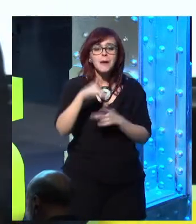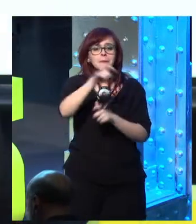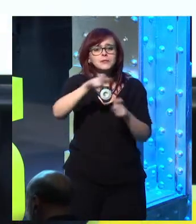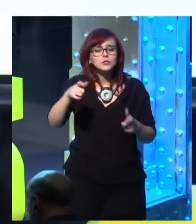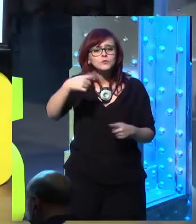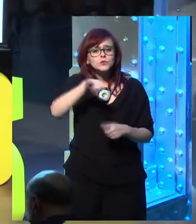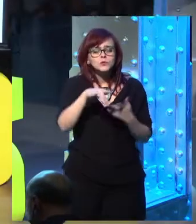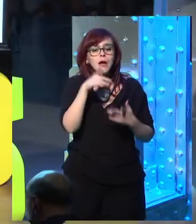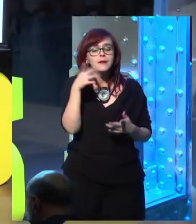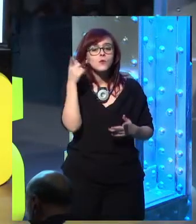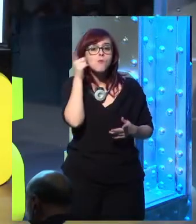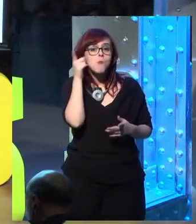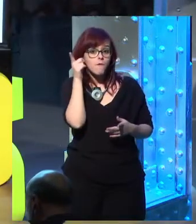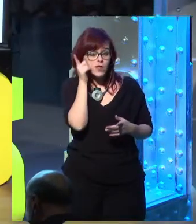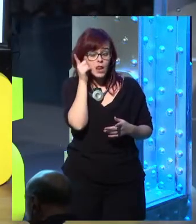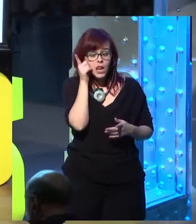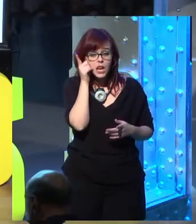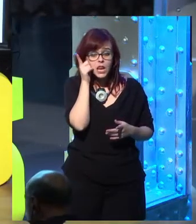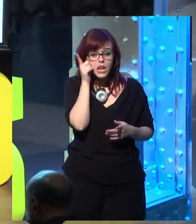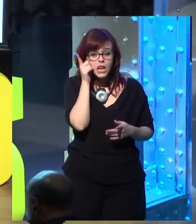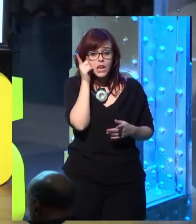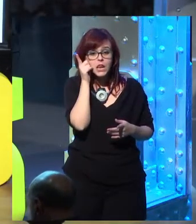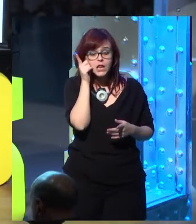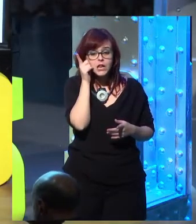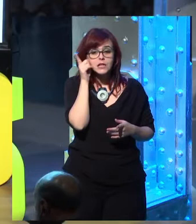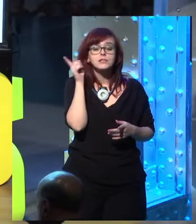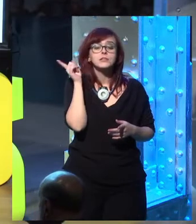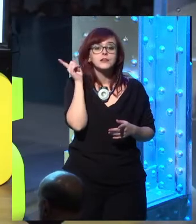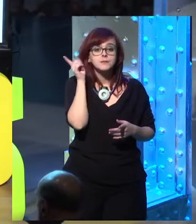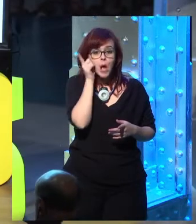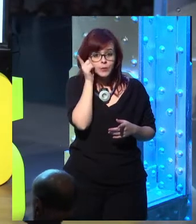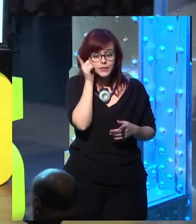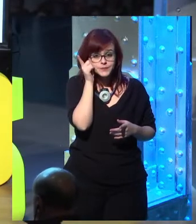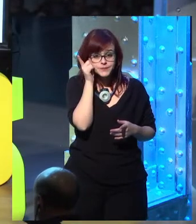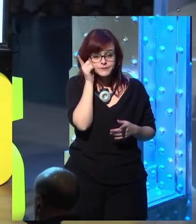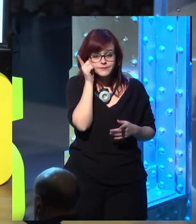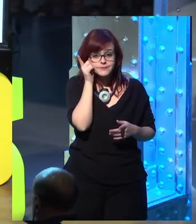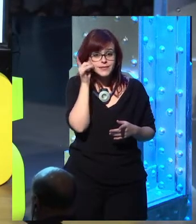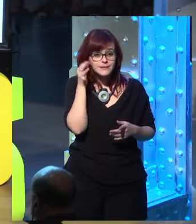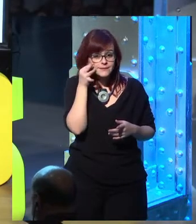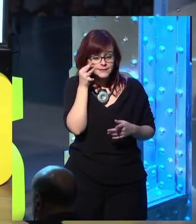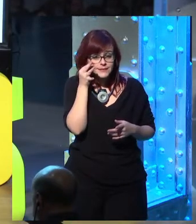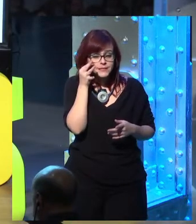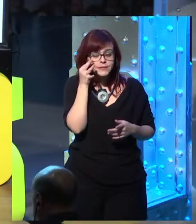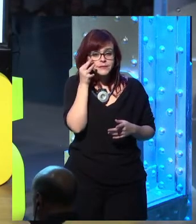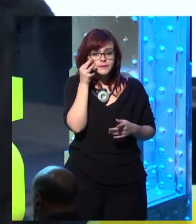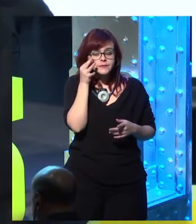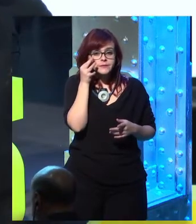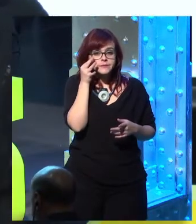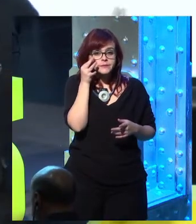computer was self-contained? Now it seems ridiculous that we would have a desktop computer.